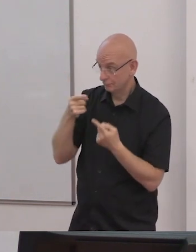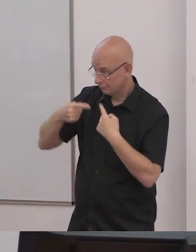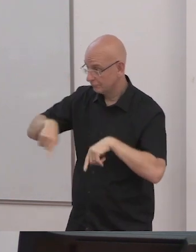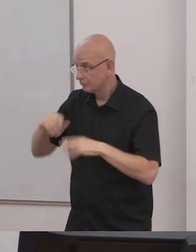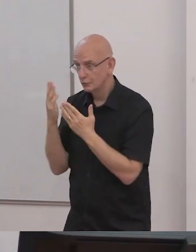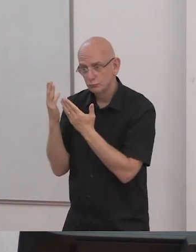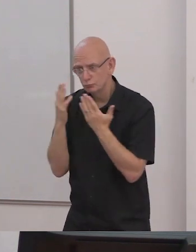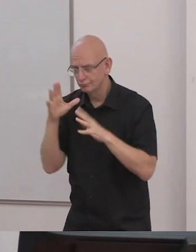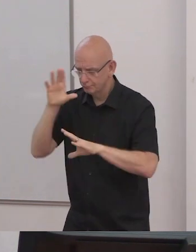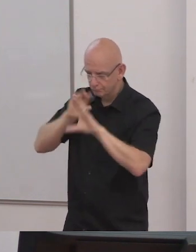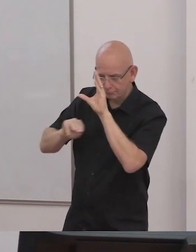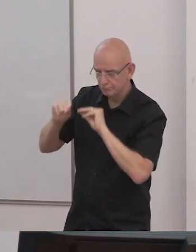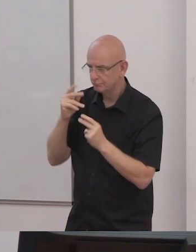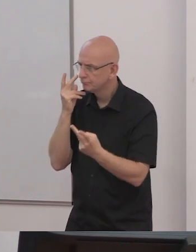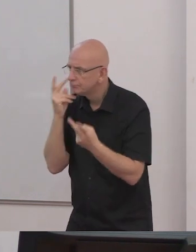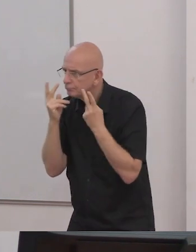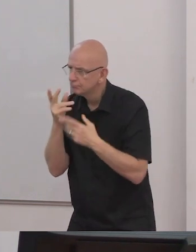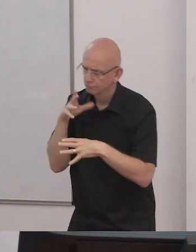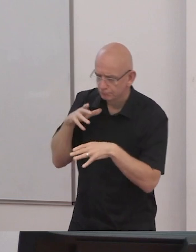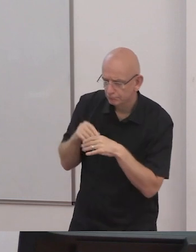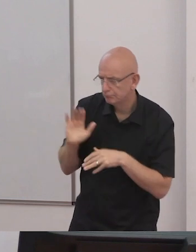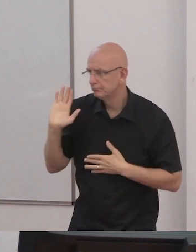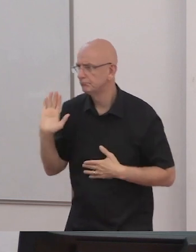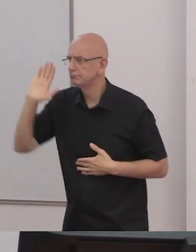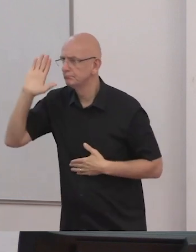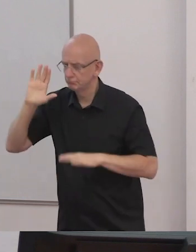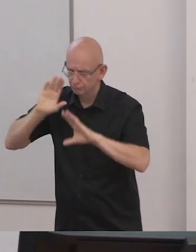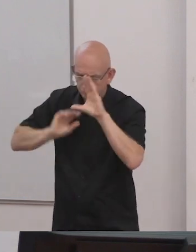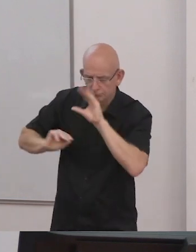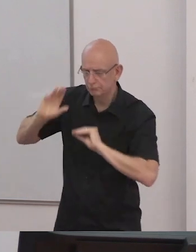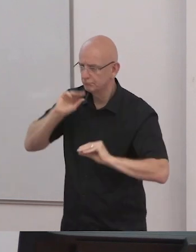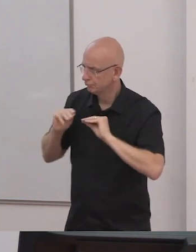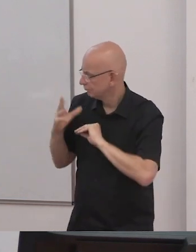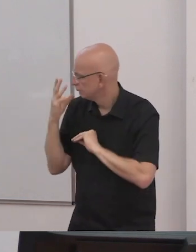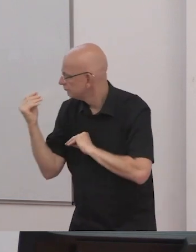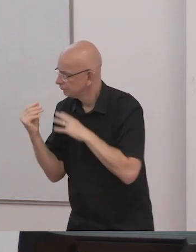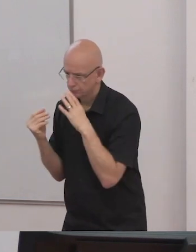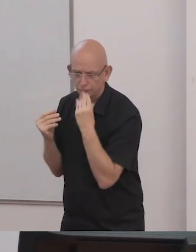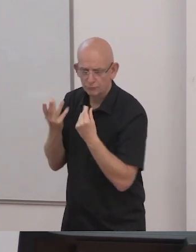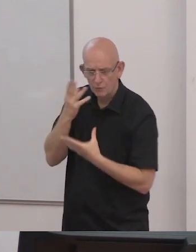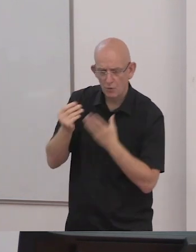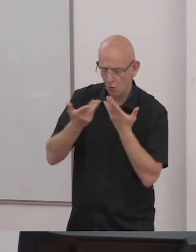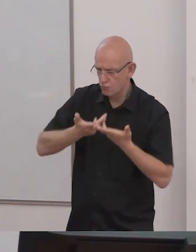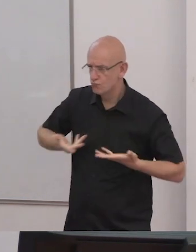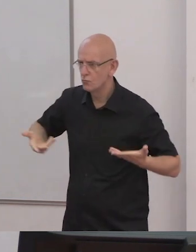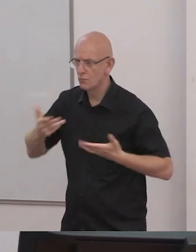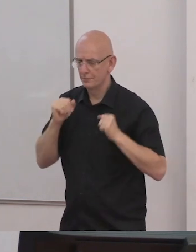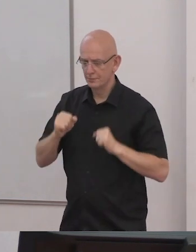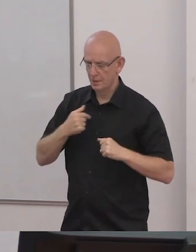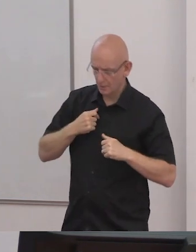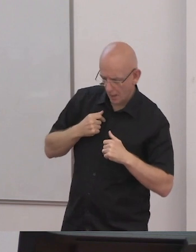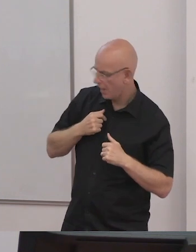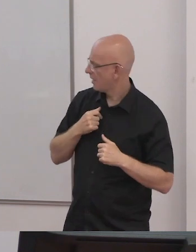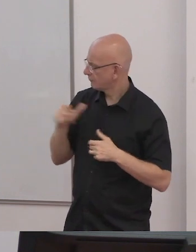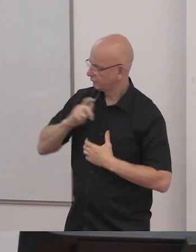adaptions that enable all students participation and performance they will watch